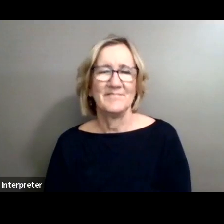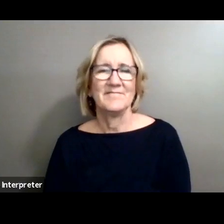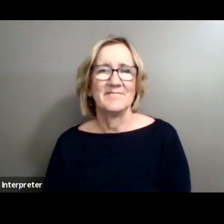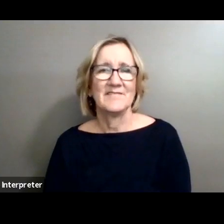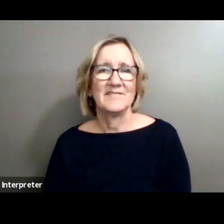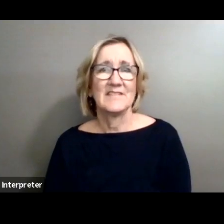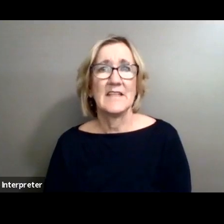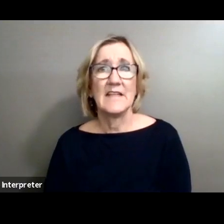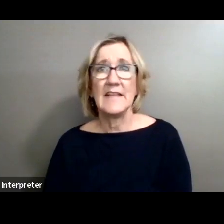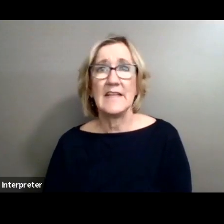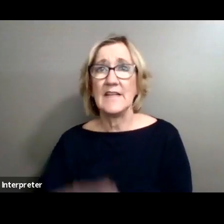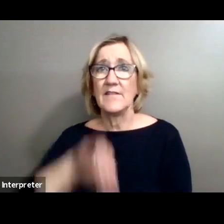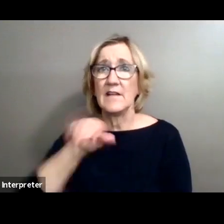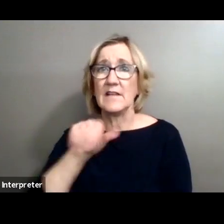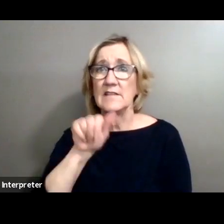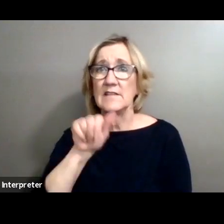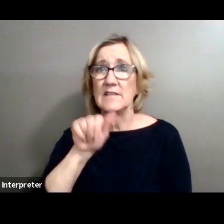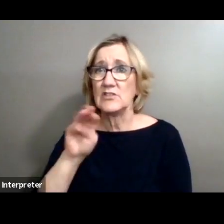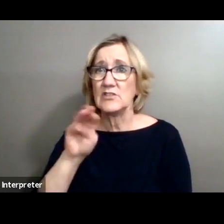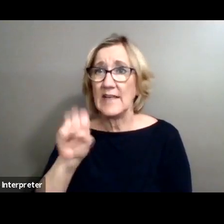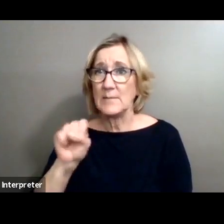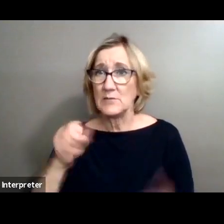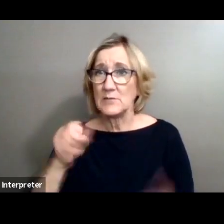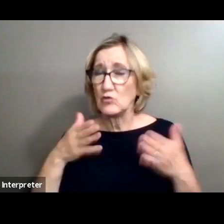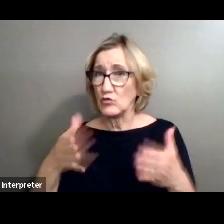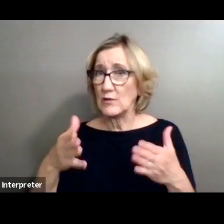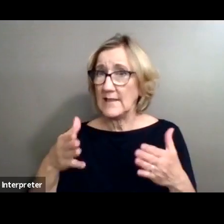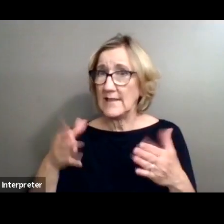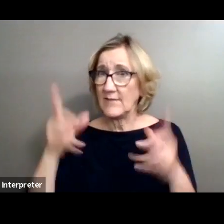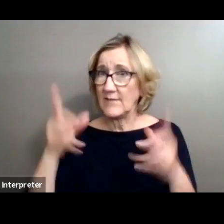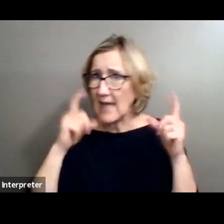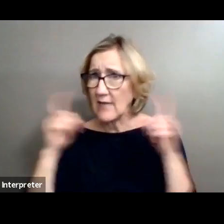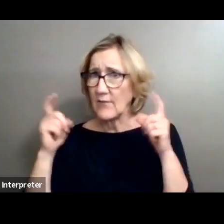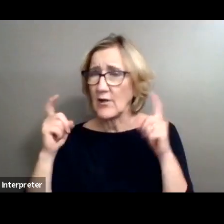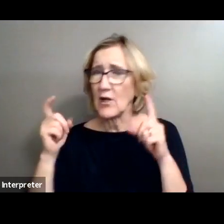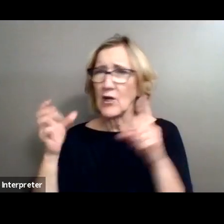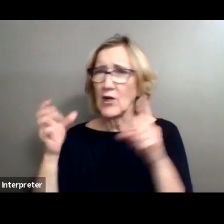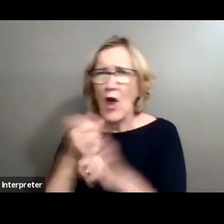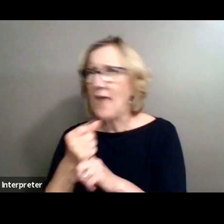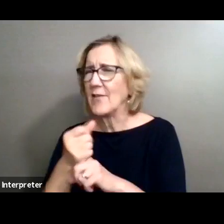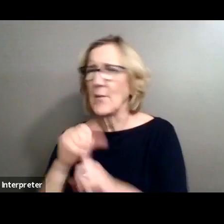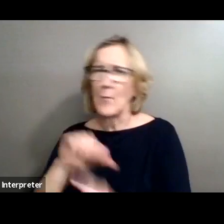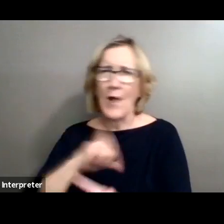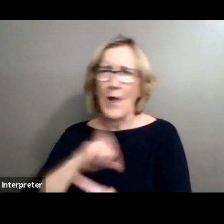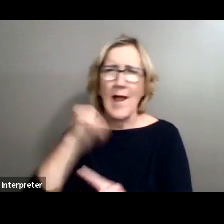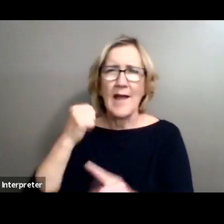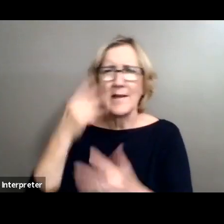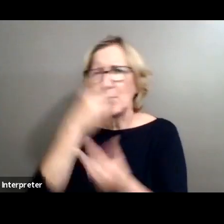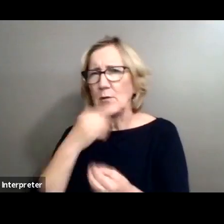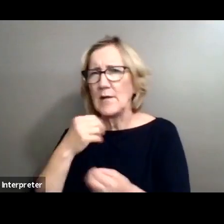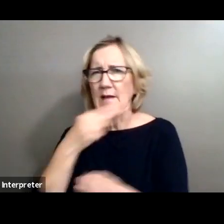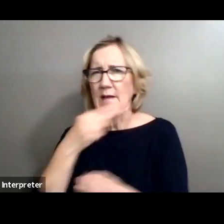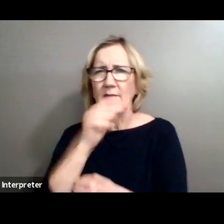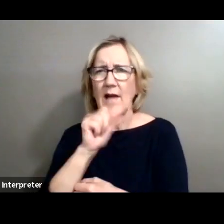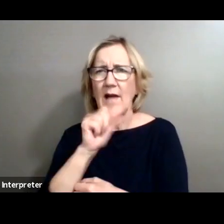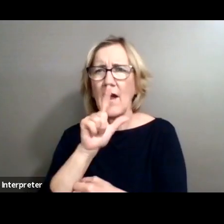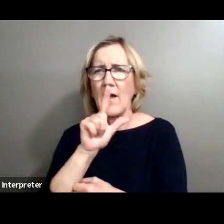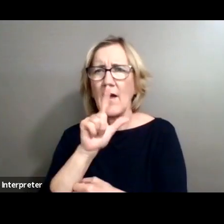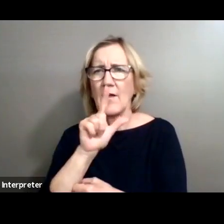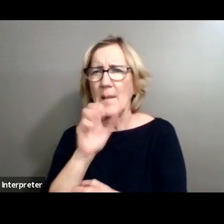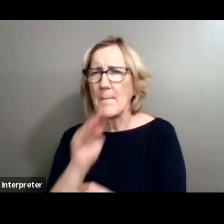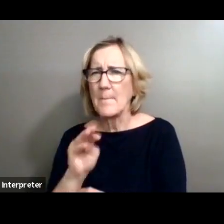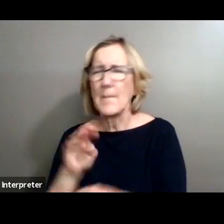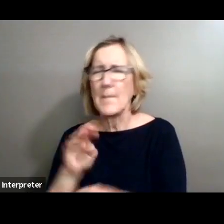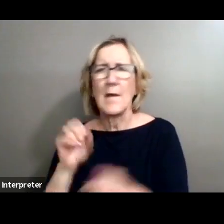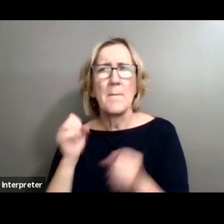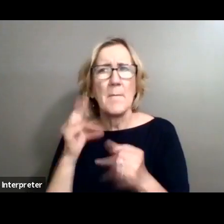Even James Street photography captured the pride, beauty, and joy of Harlem. People all over the world proudly displayed